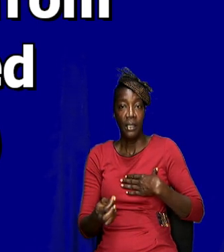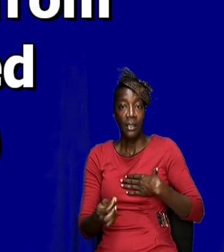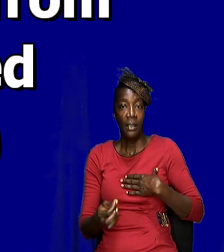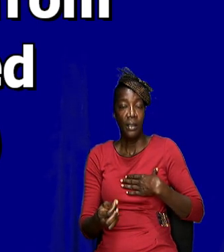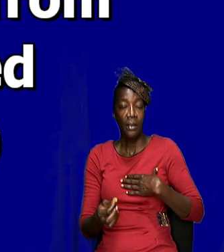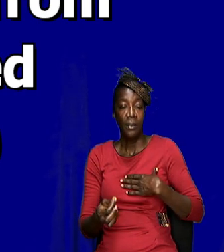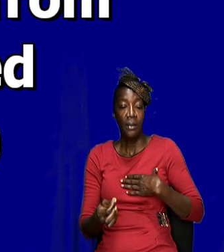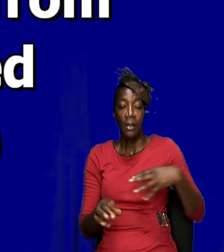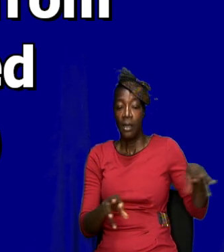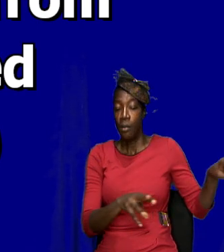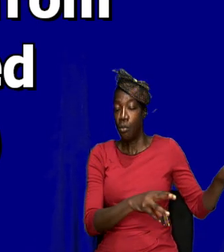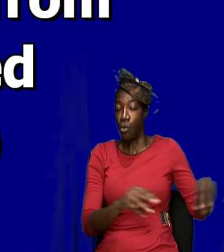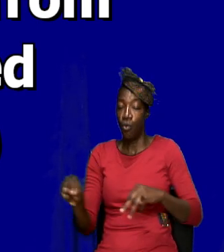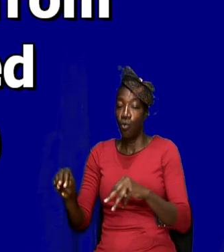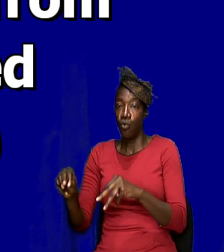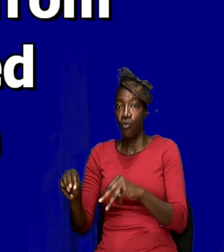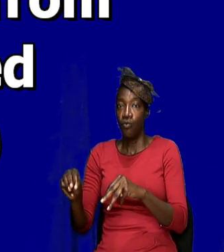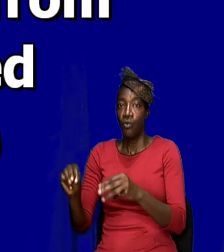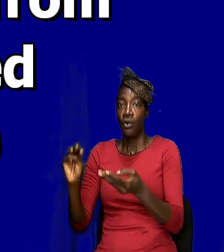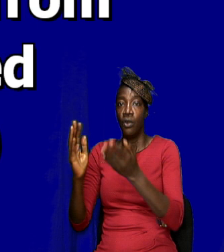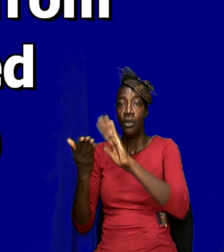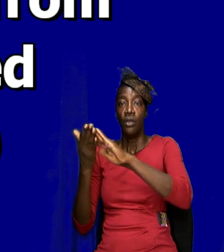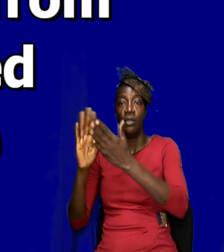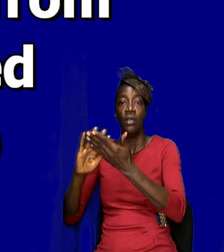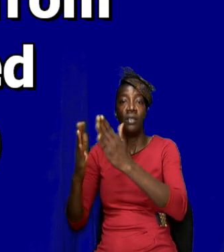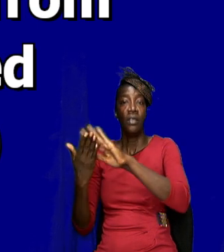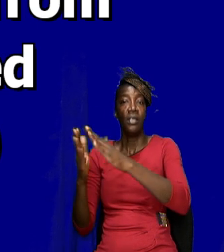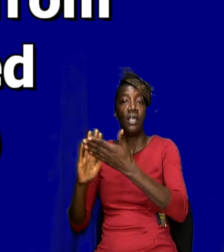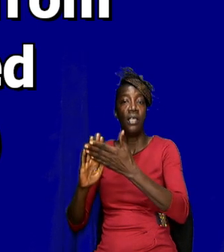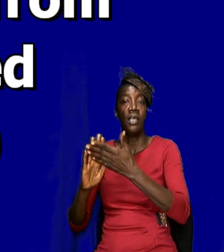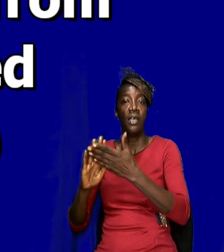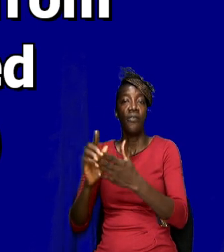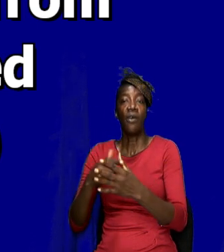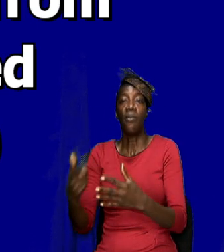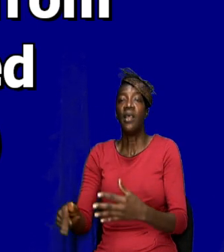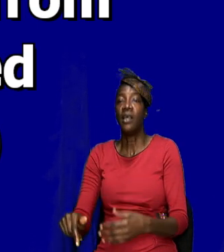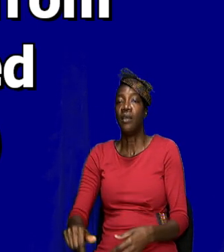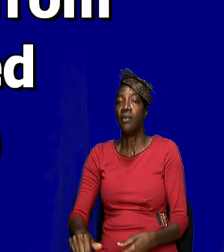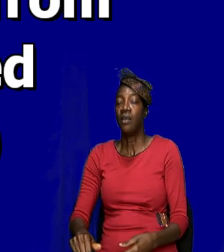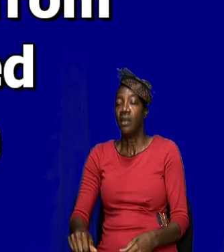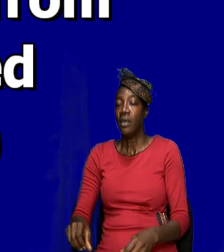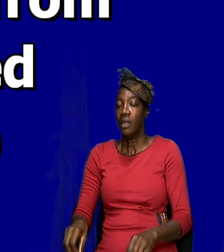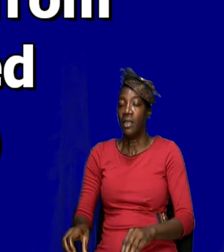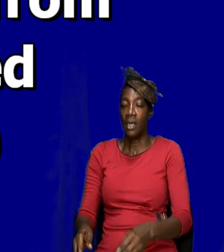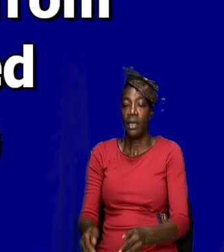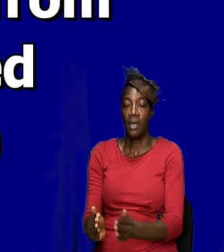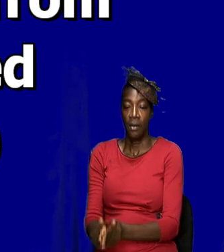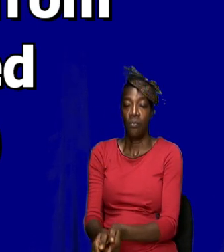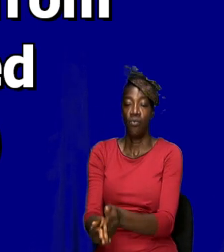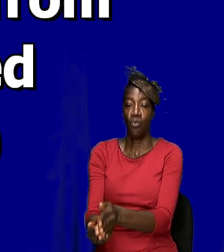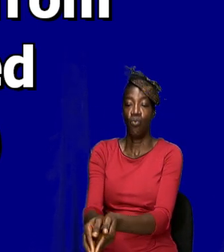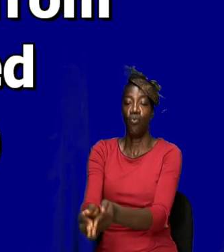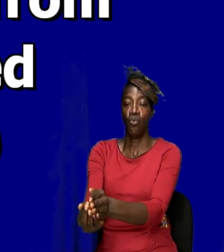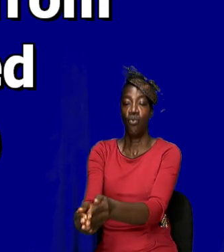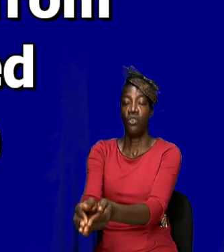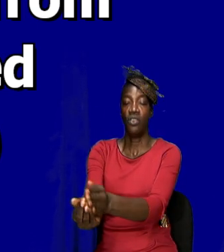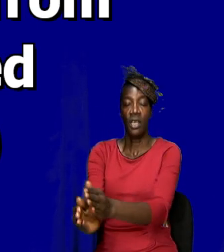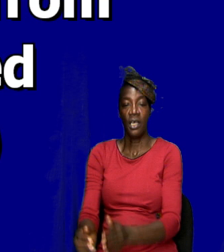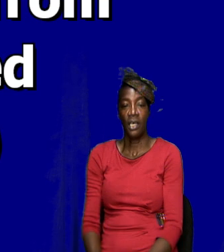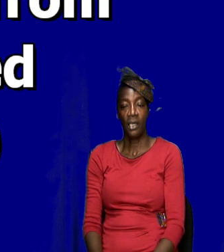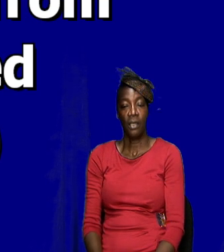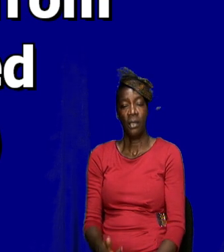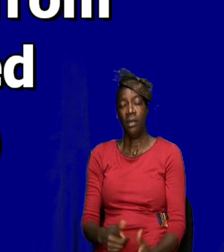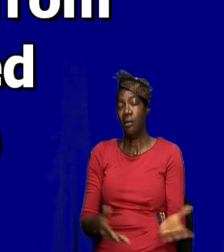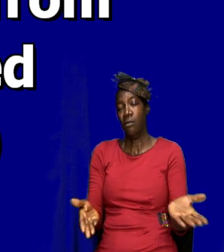you know, they departed unto Celestia and from thence they sailed. So what am I